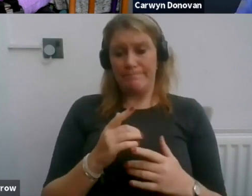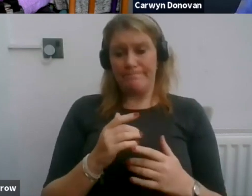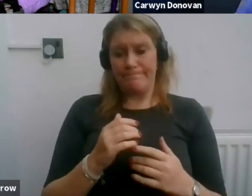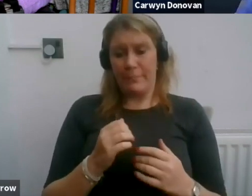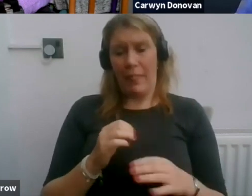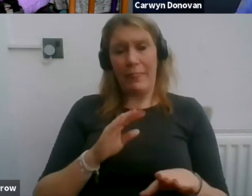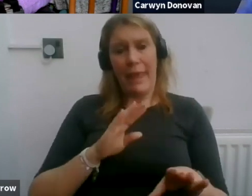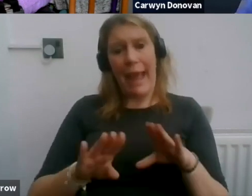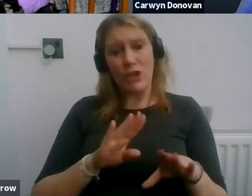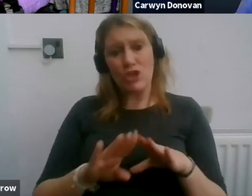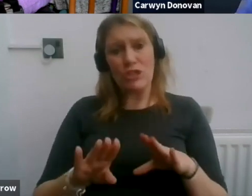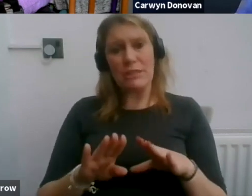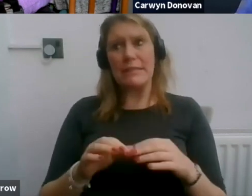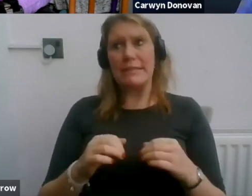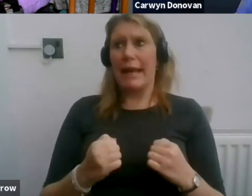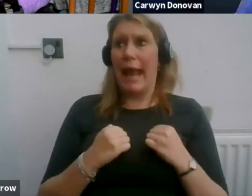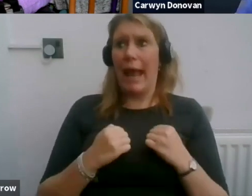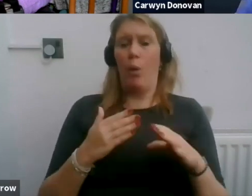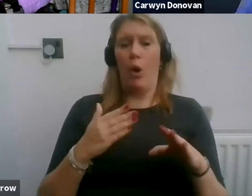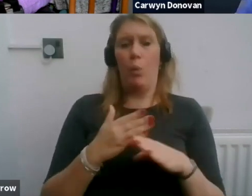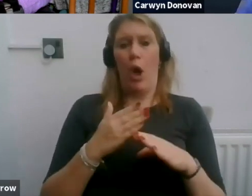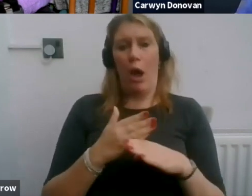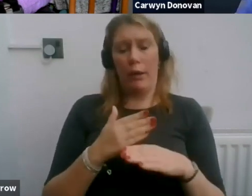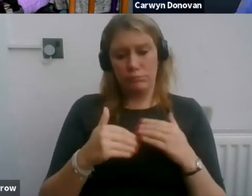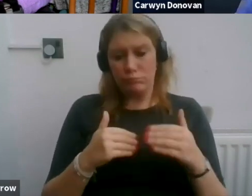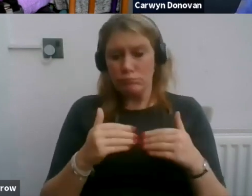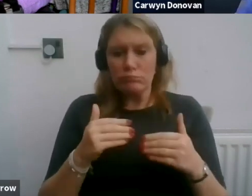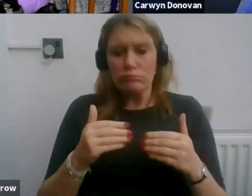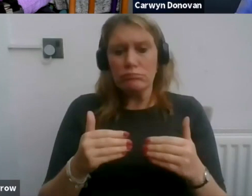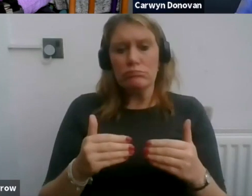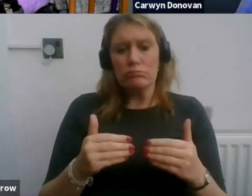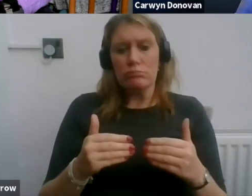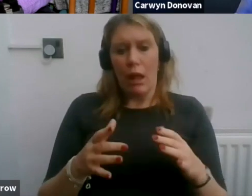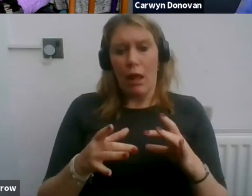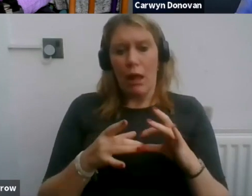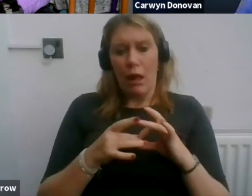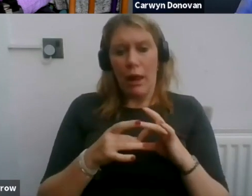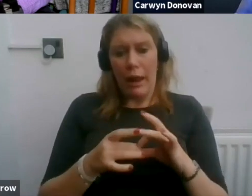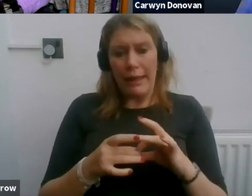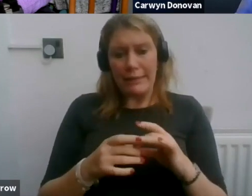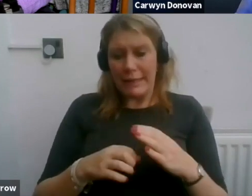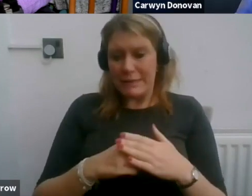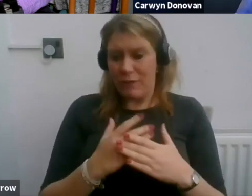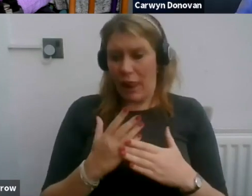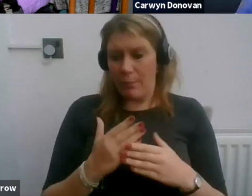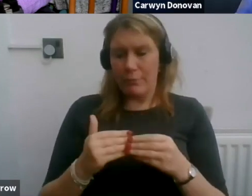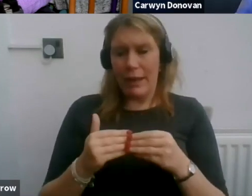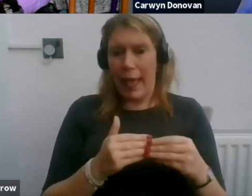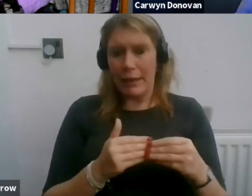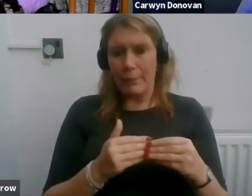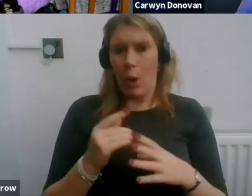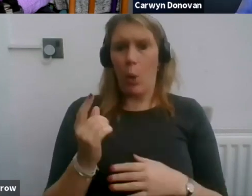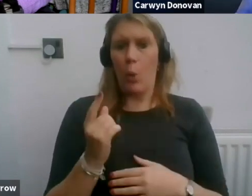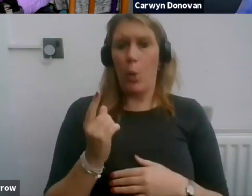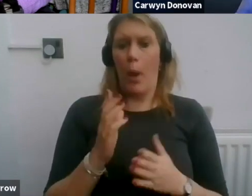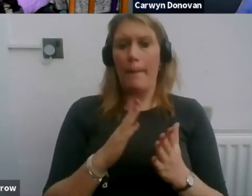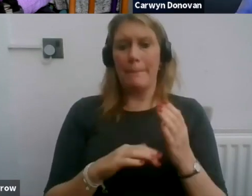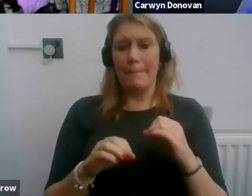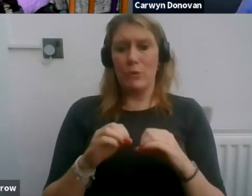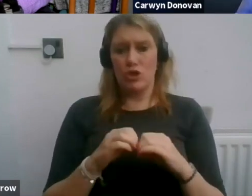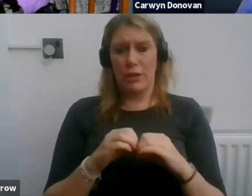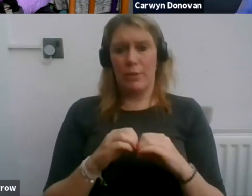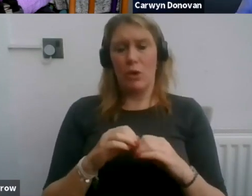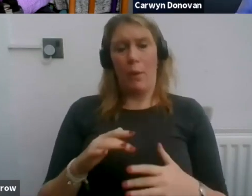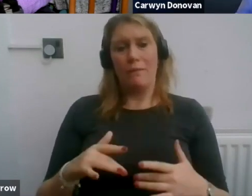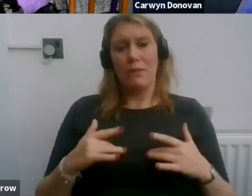the routes that we take and pursue are developed and led by our membership. So, that's a key part